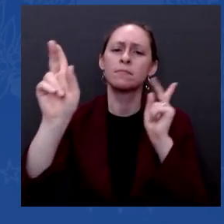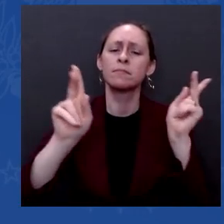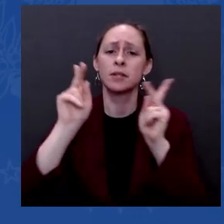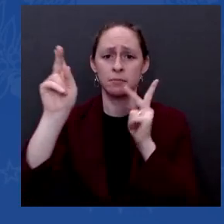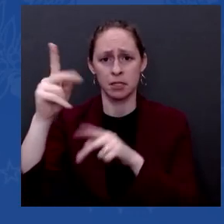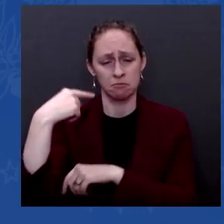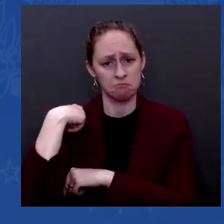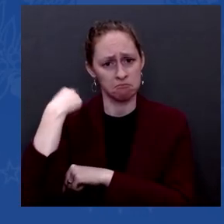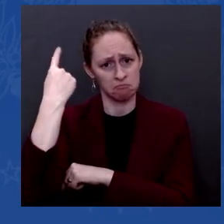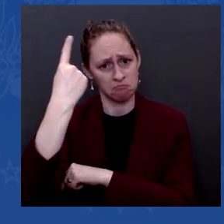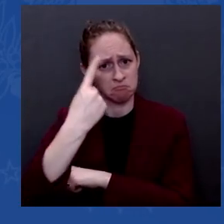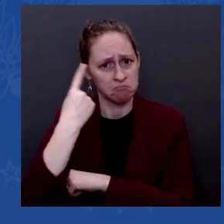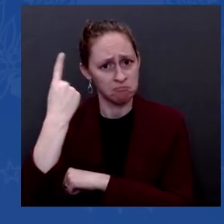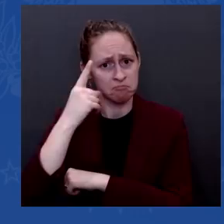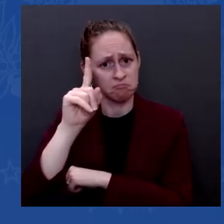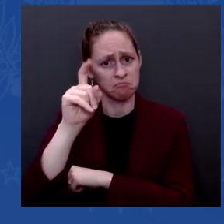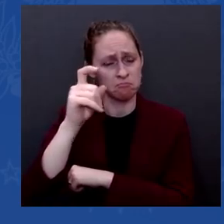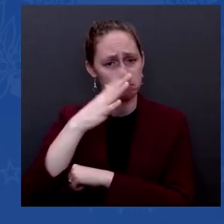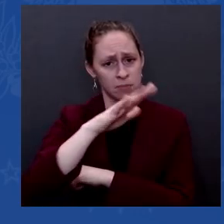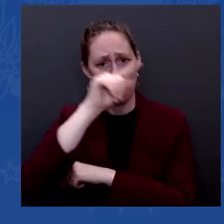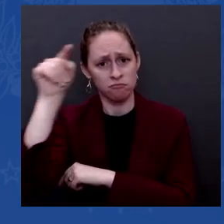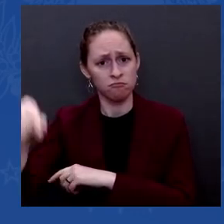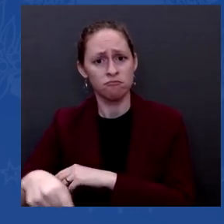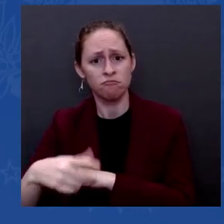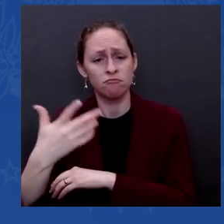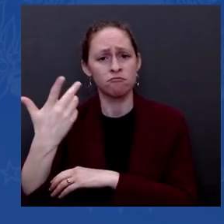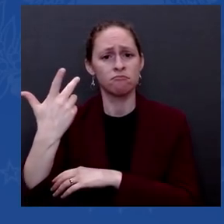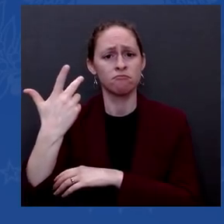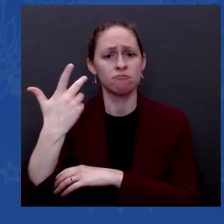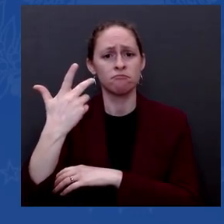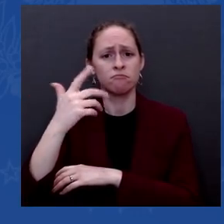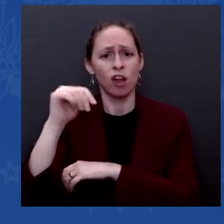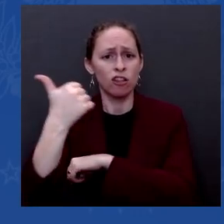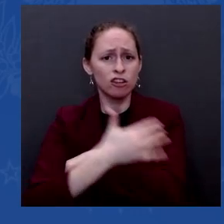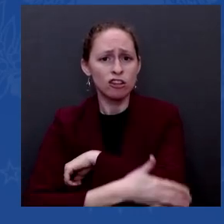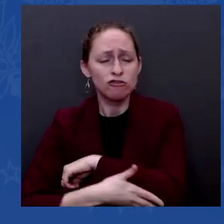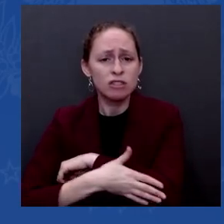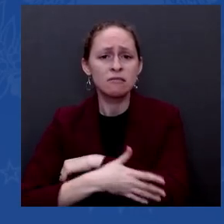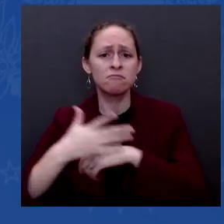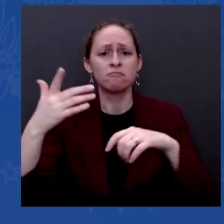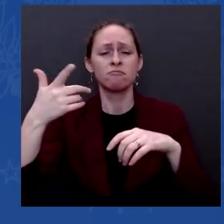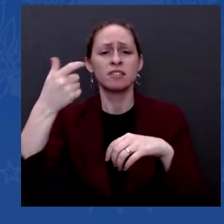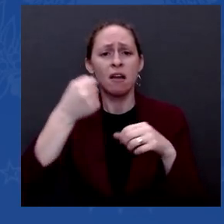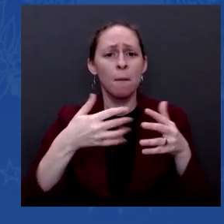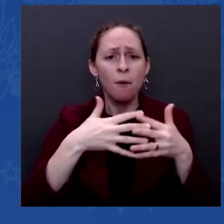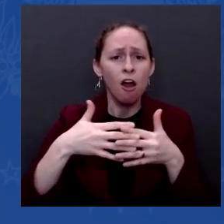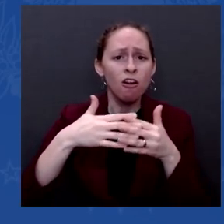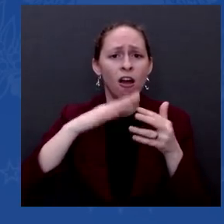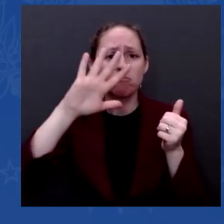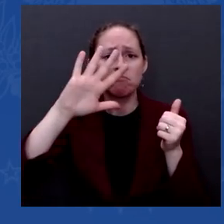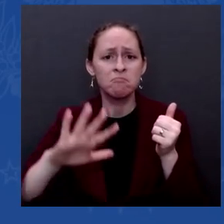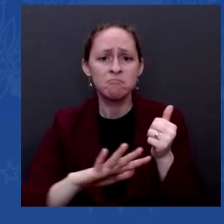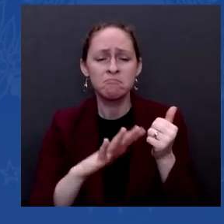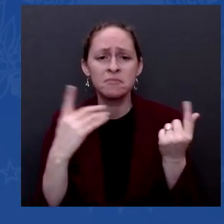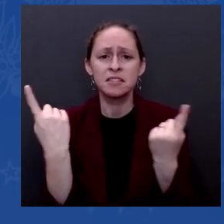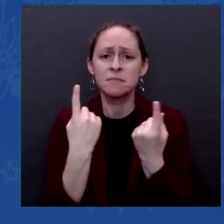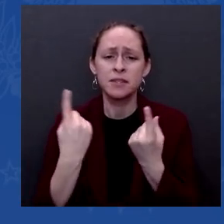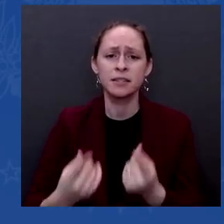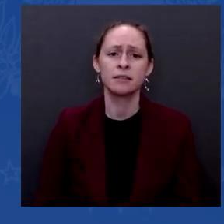hemisphere, given the fact that China has has gained a lot of influence in the region. And the second question is,